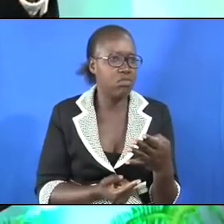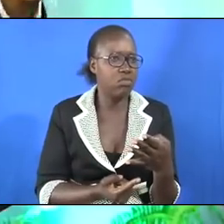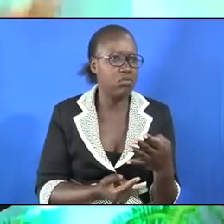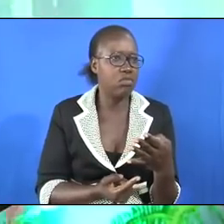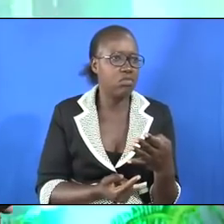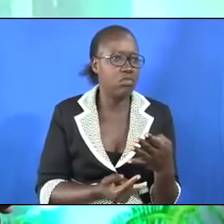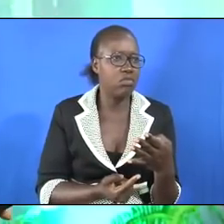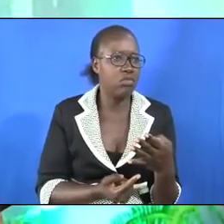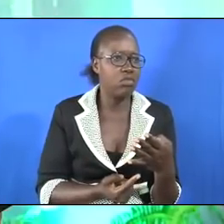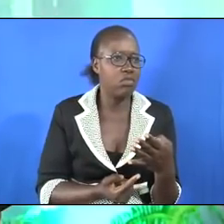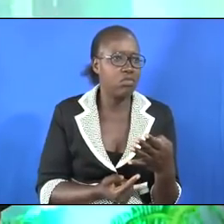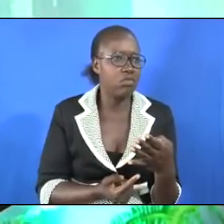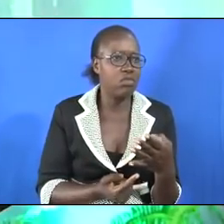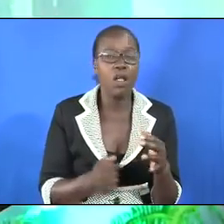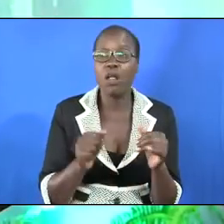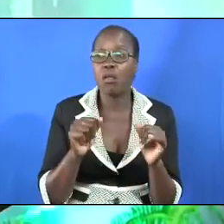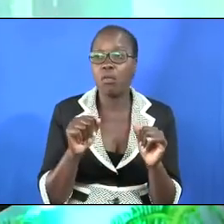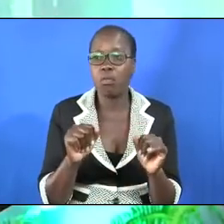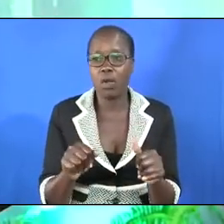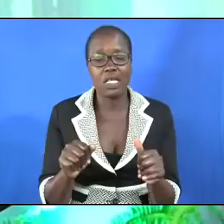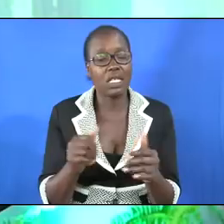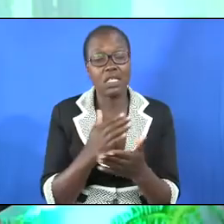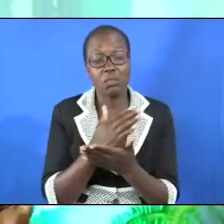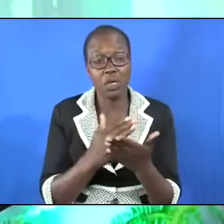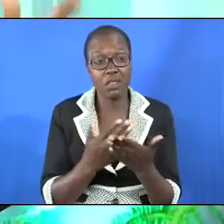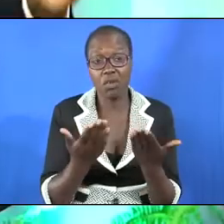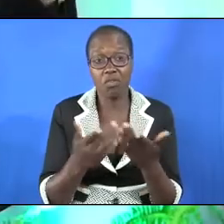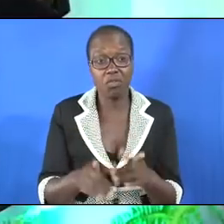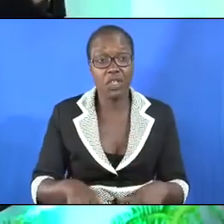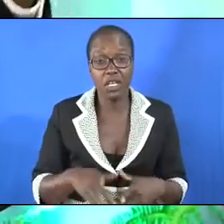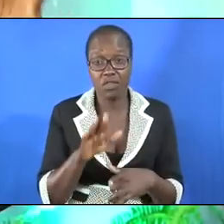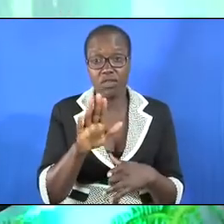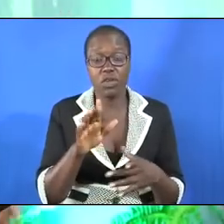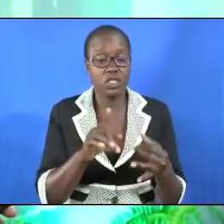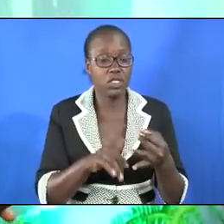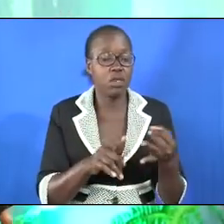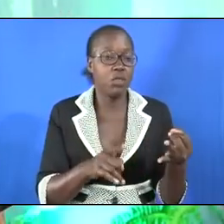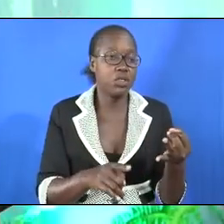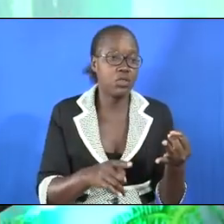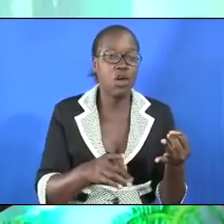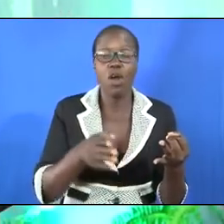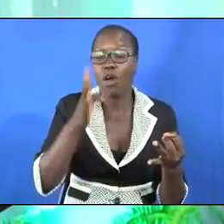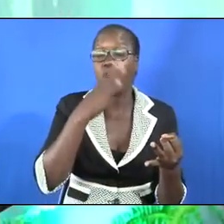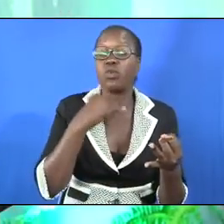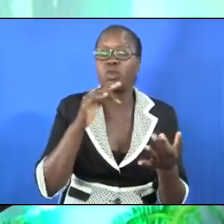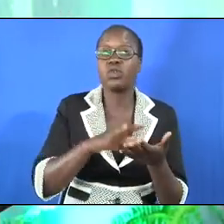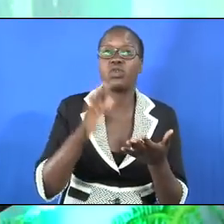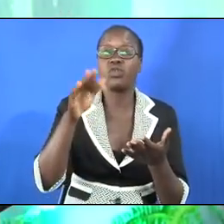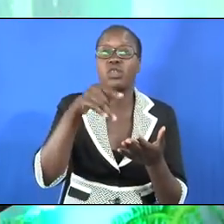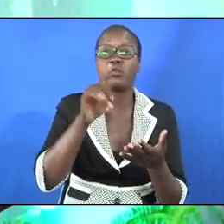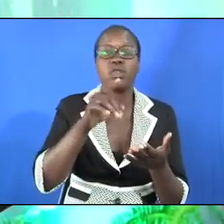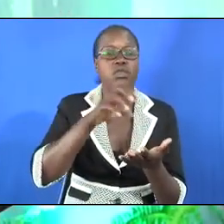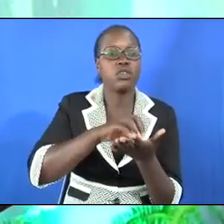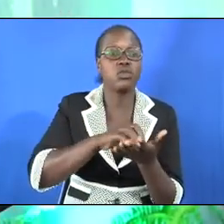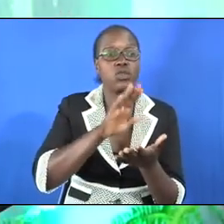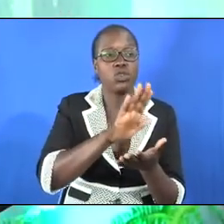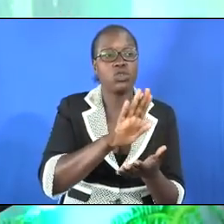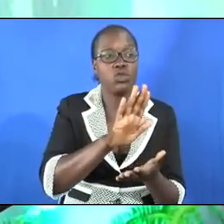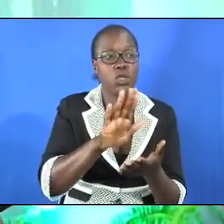one, it could be part and parcel of life. Two, God is going to glorify himself in your situation.